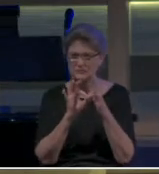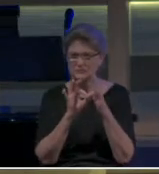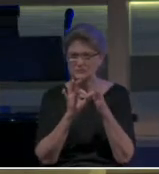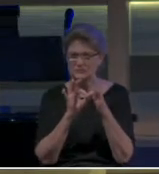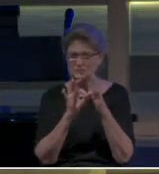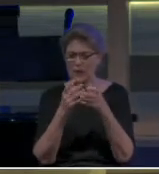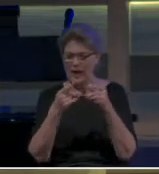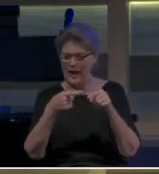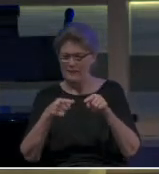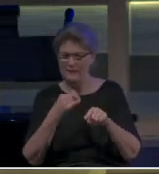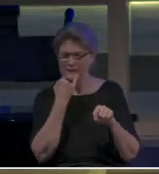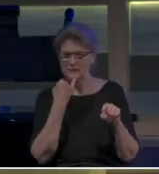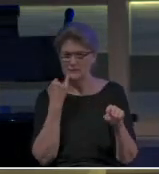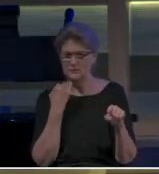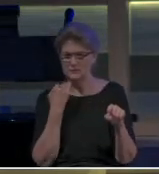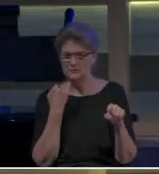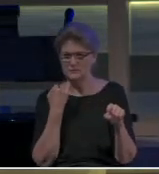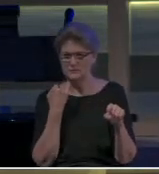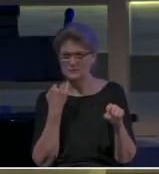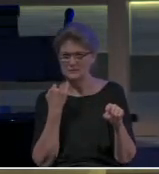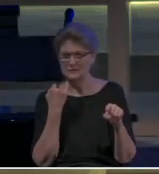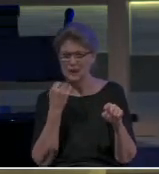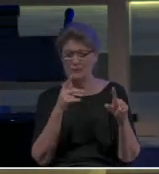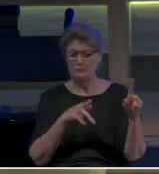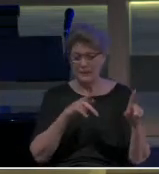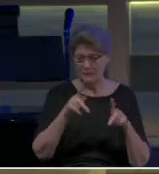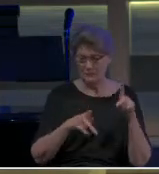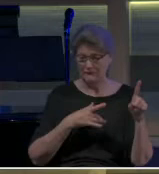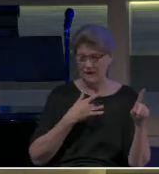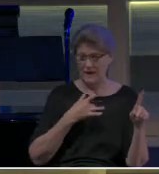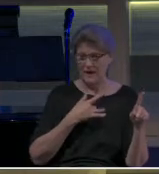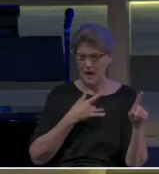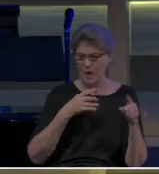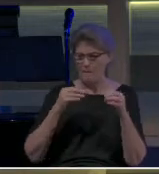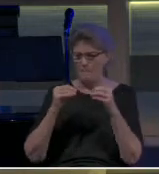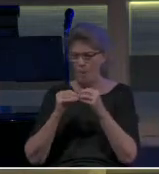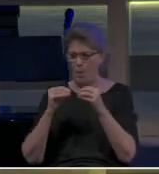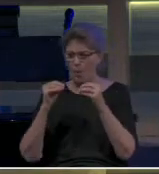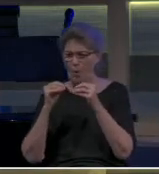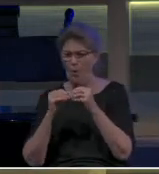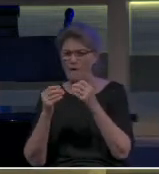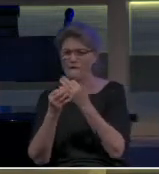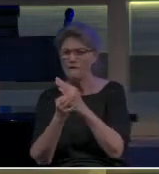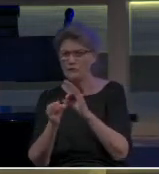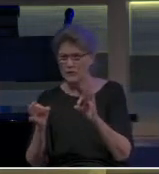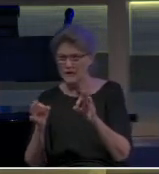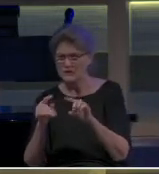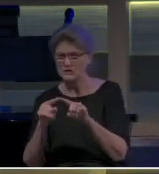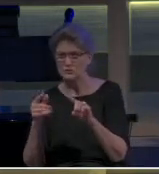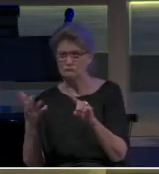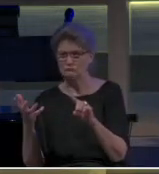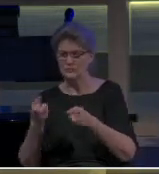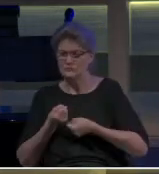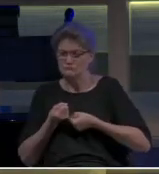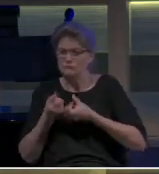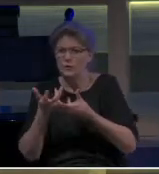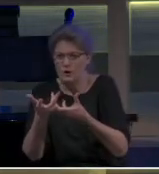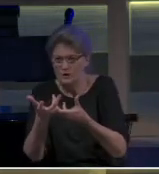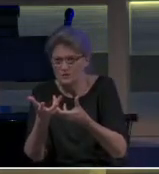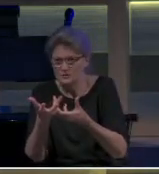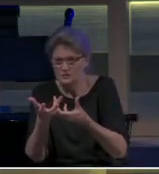what's going on in Israel and that people feel more and more free to express